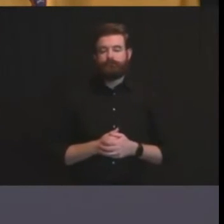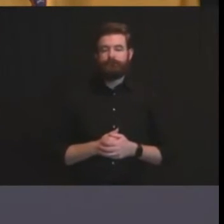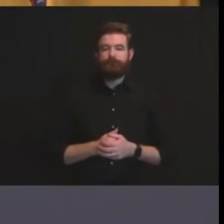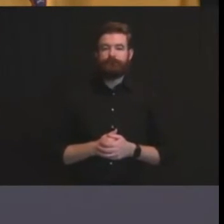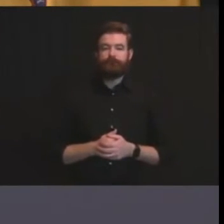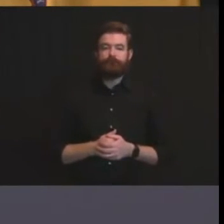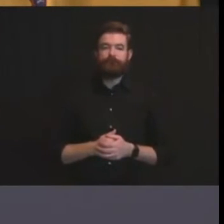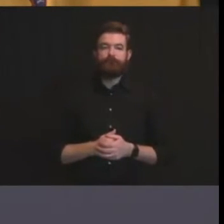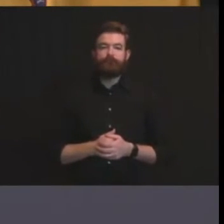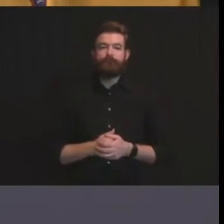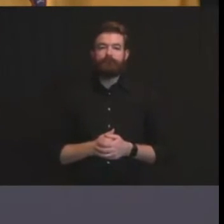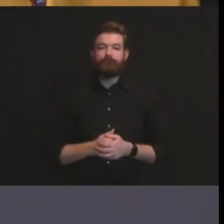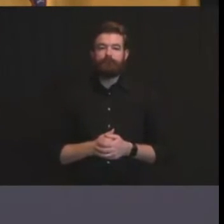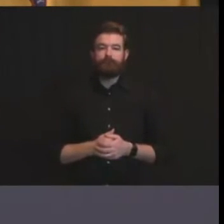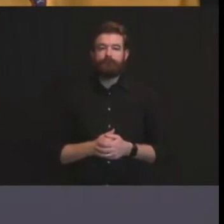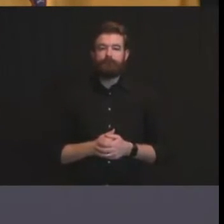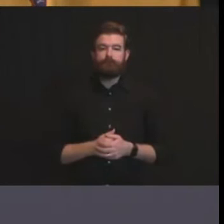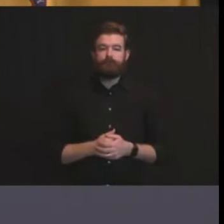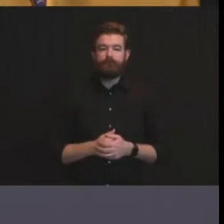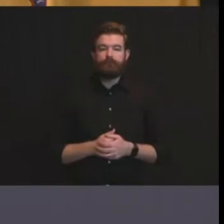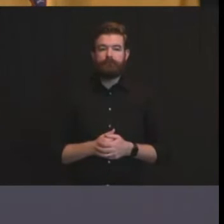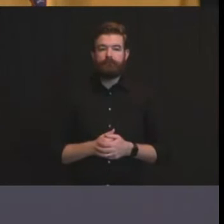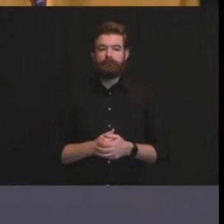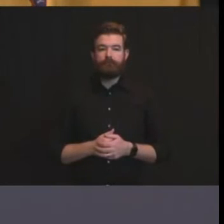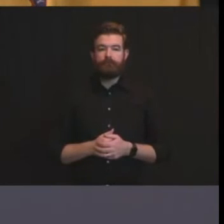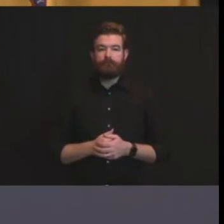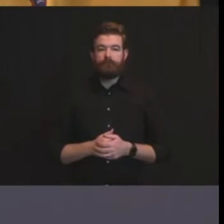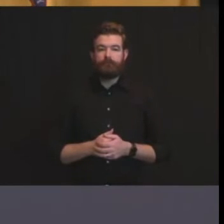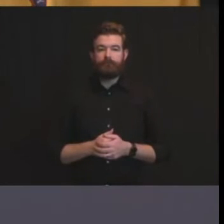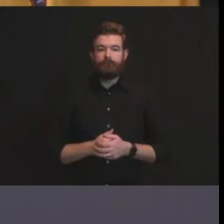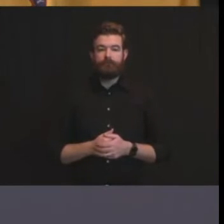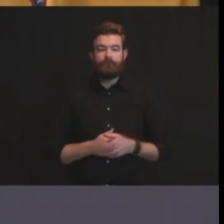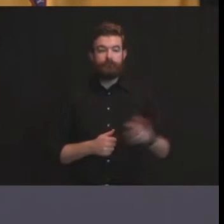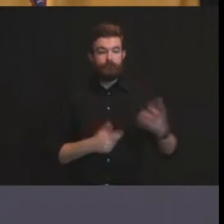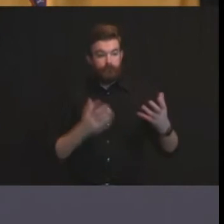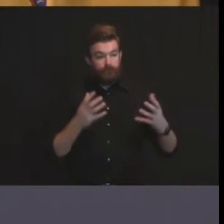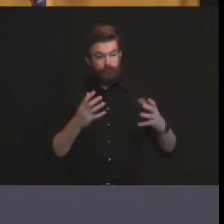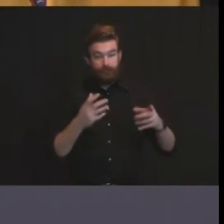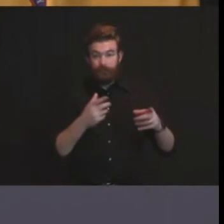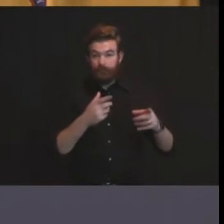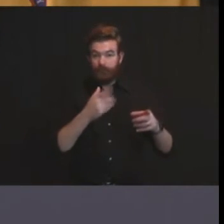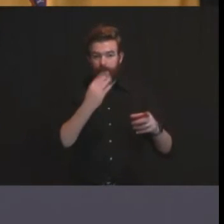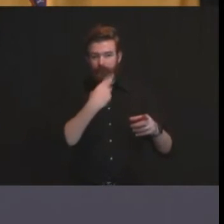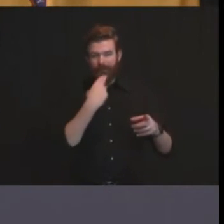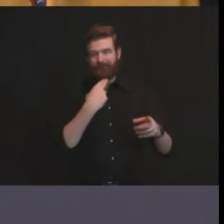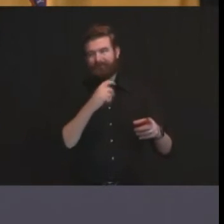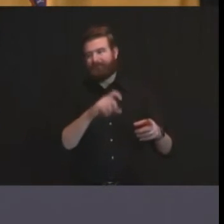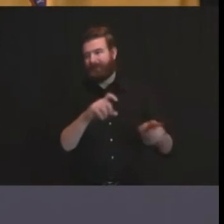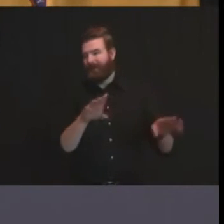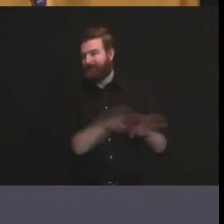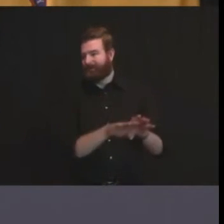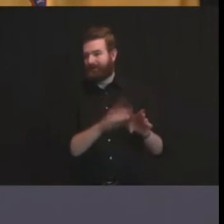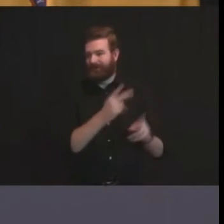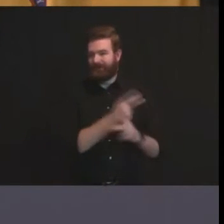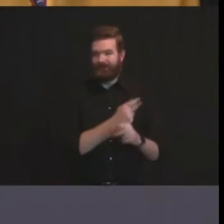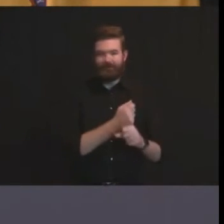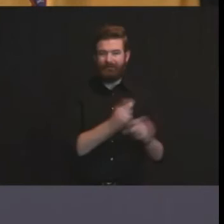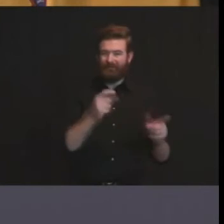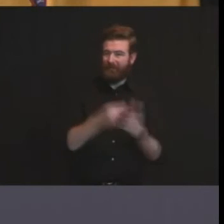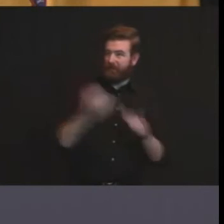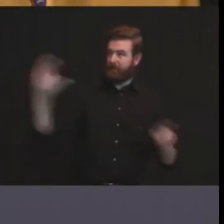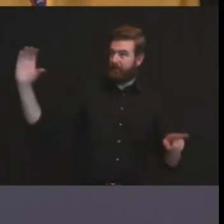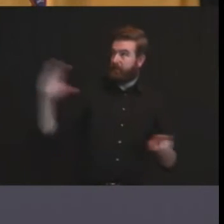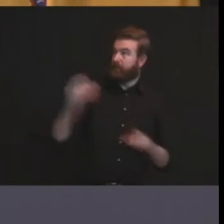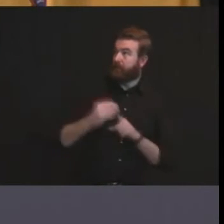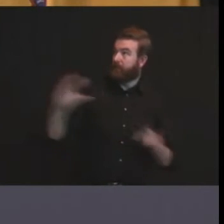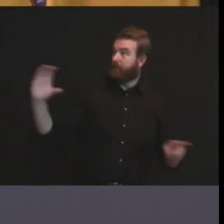that should that trade should be available if judy determines that those businesses are a place of transmission and we know they've got a lifeline that will